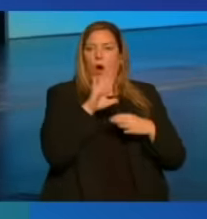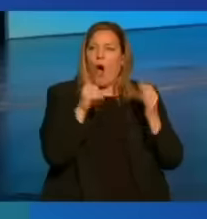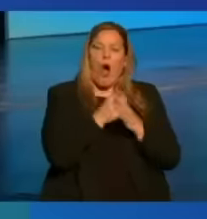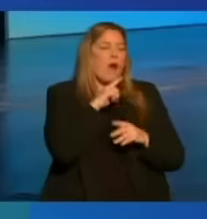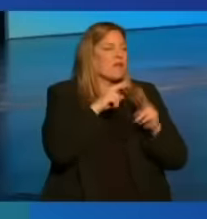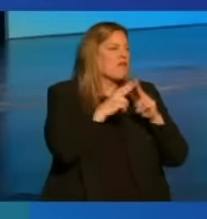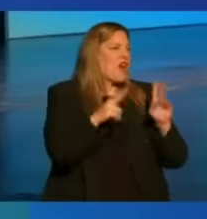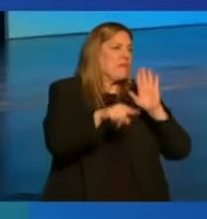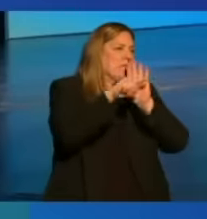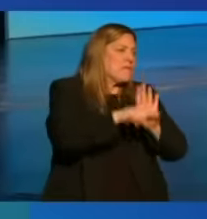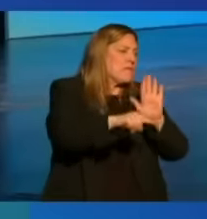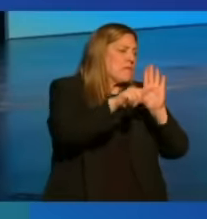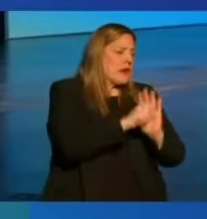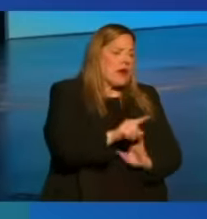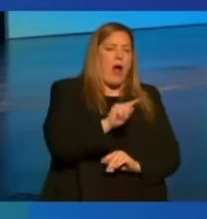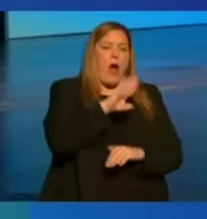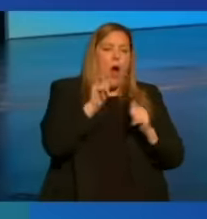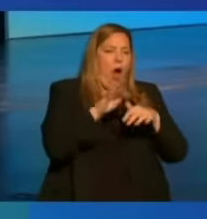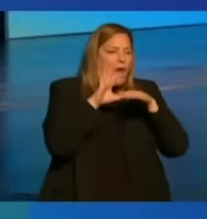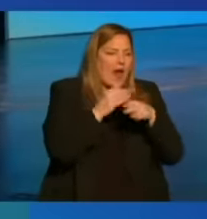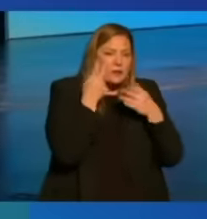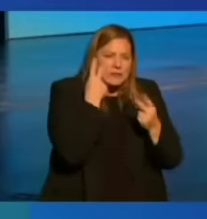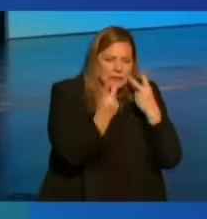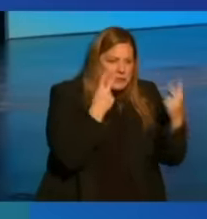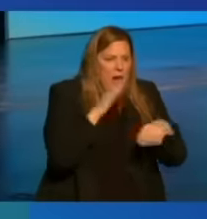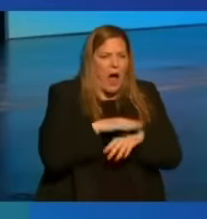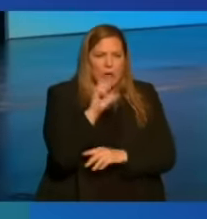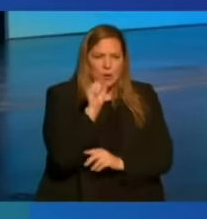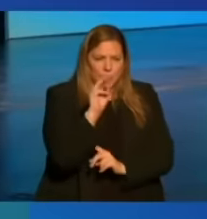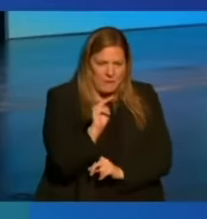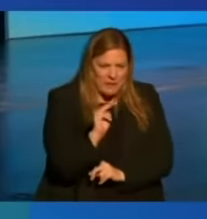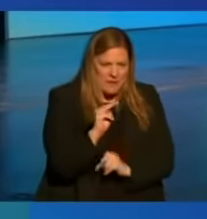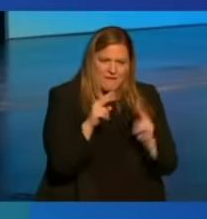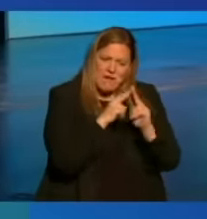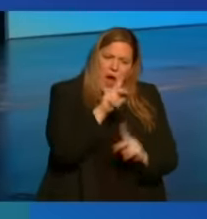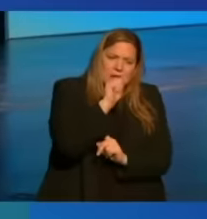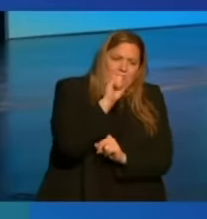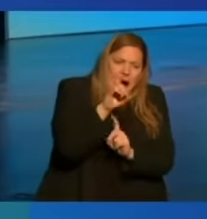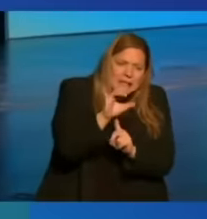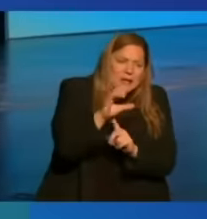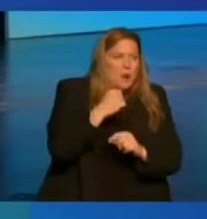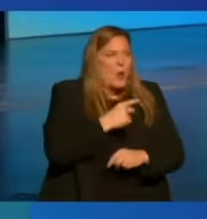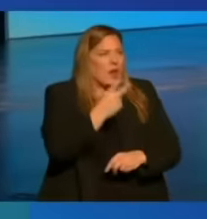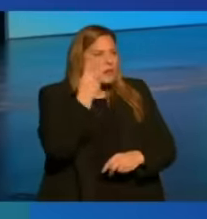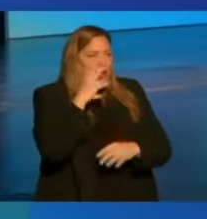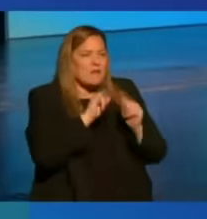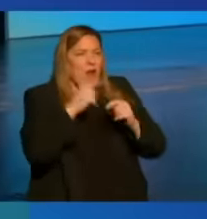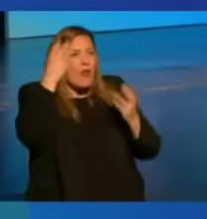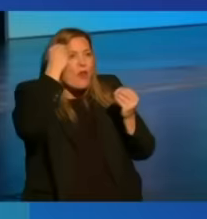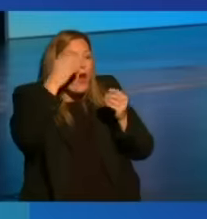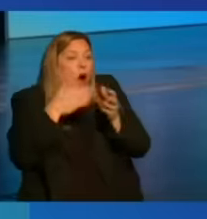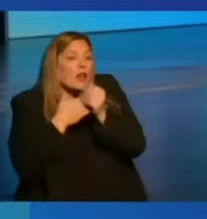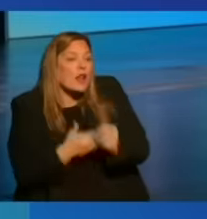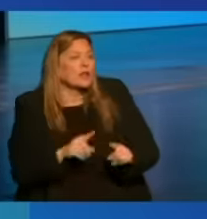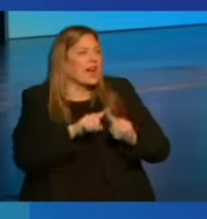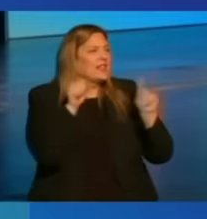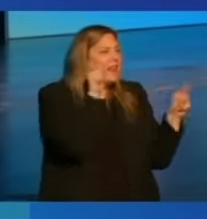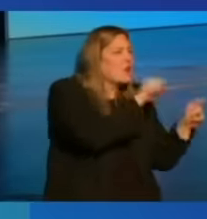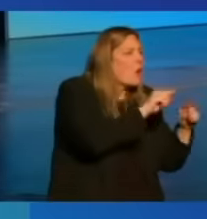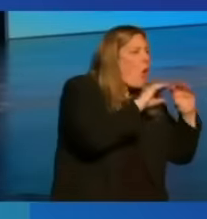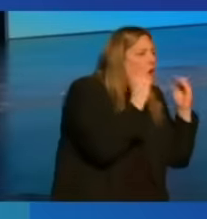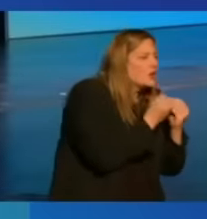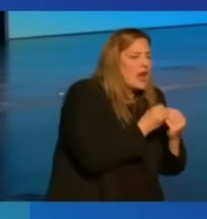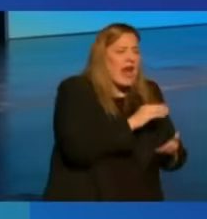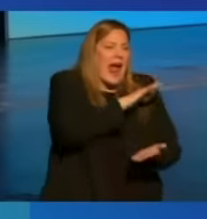content on social media. And we heard how thought leaders and civic organizations, academia,